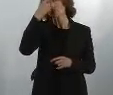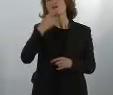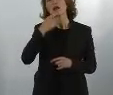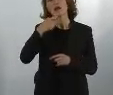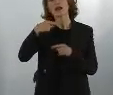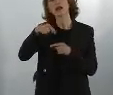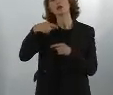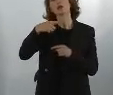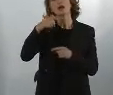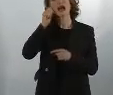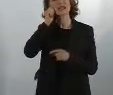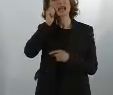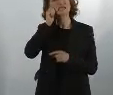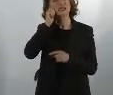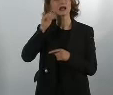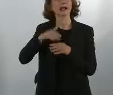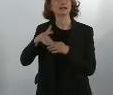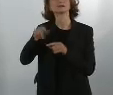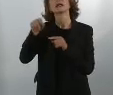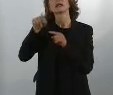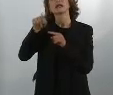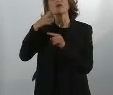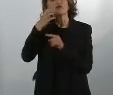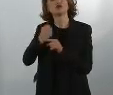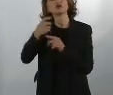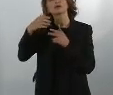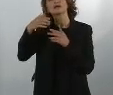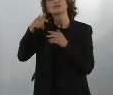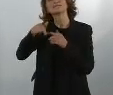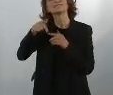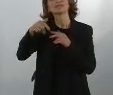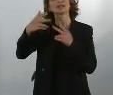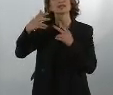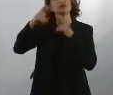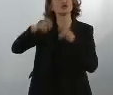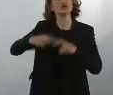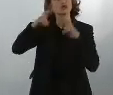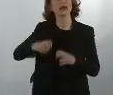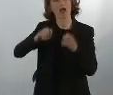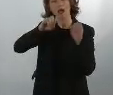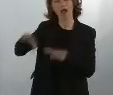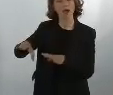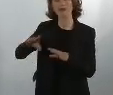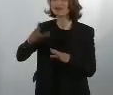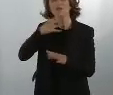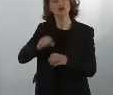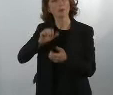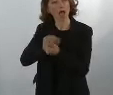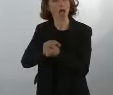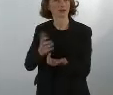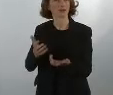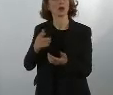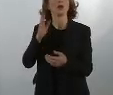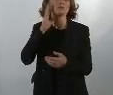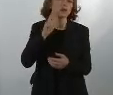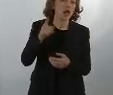idea of having the agree study of racial profiling. So will she talk to you, or